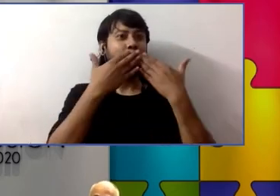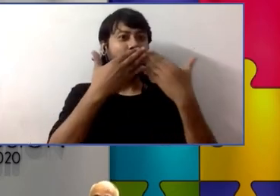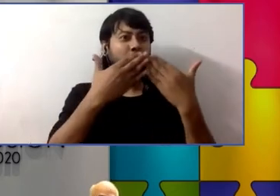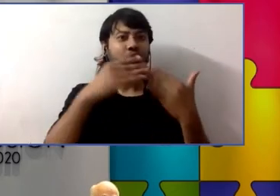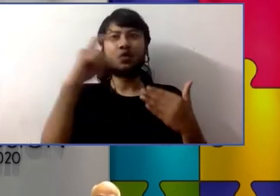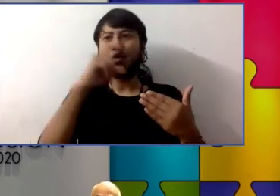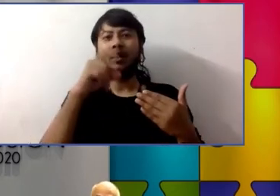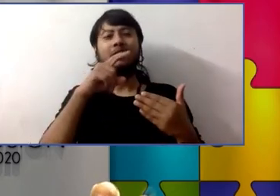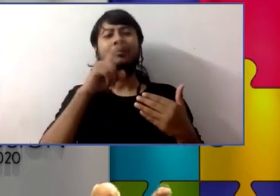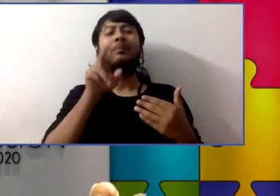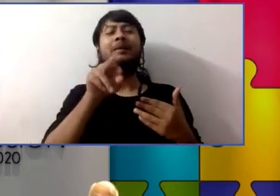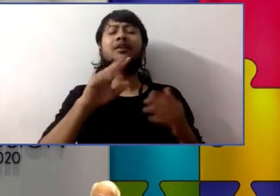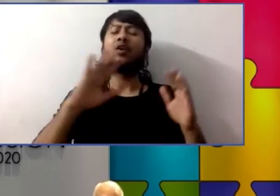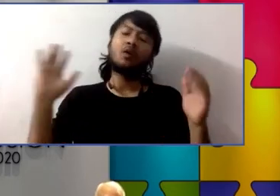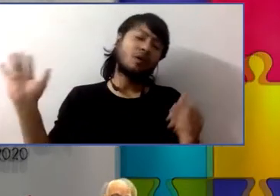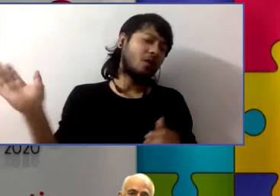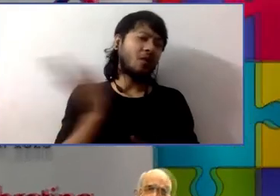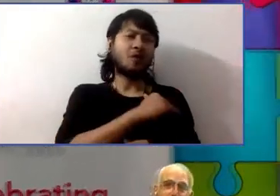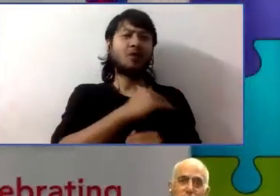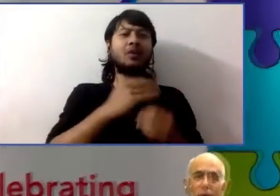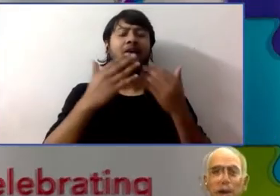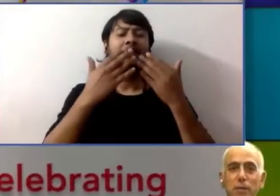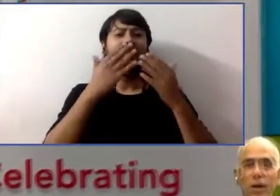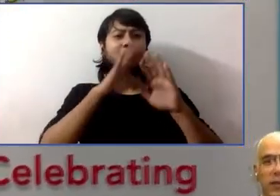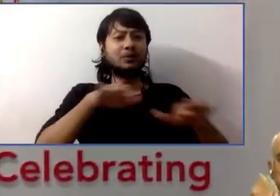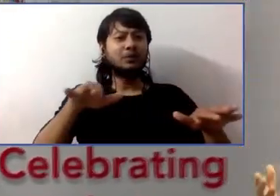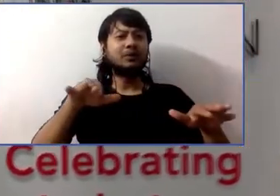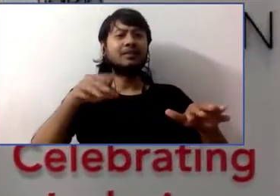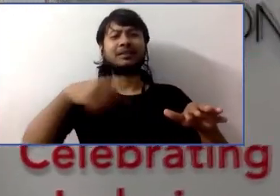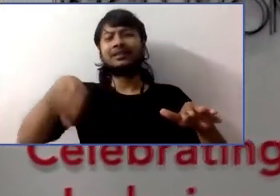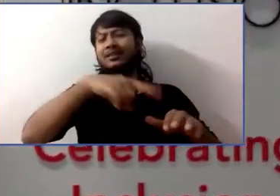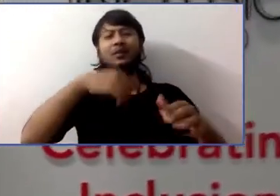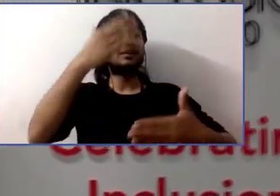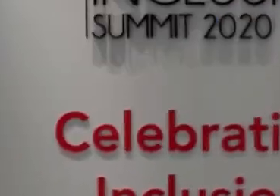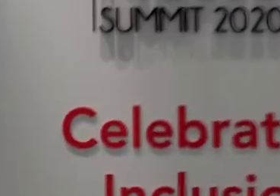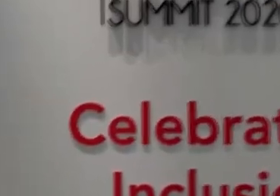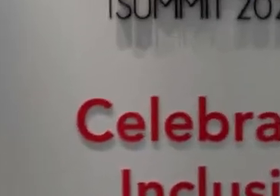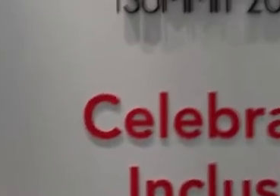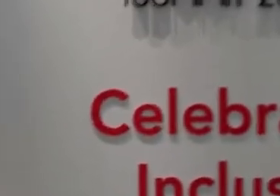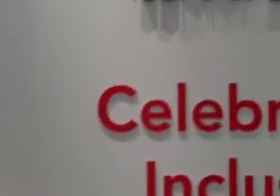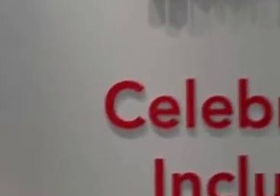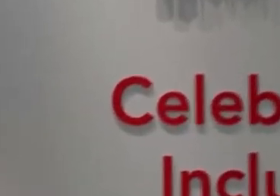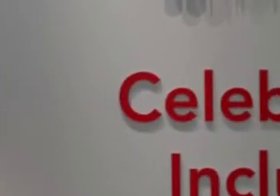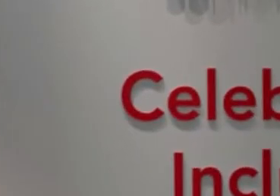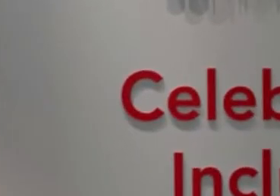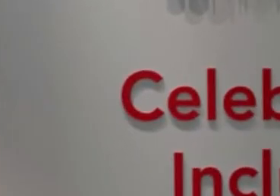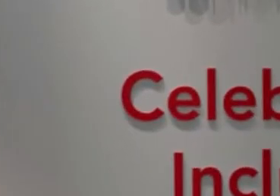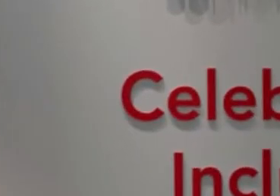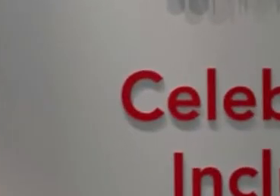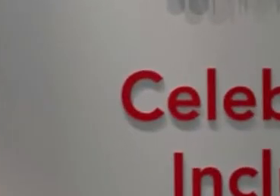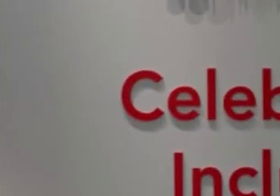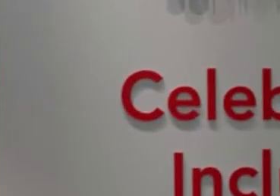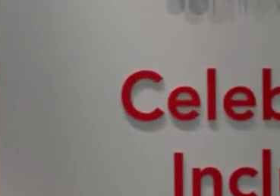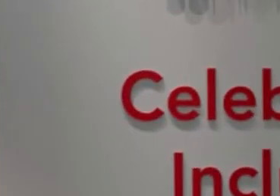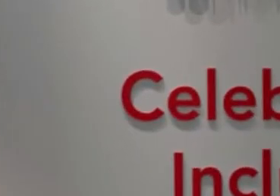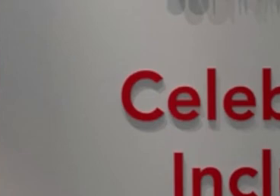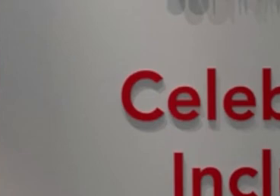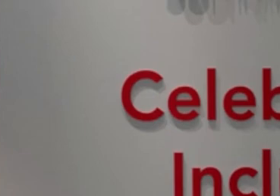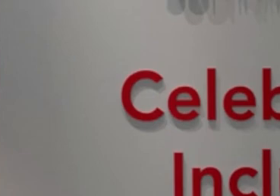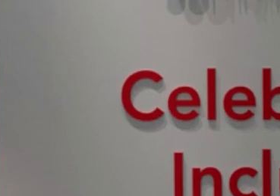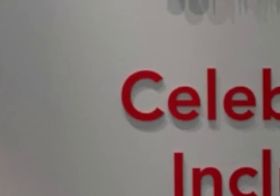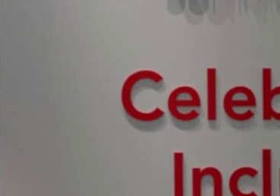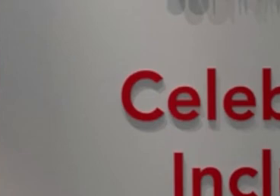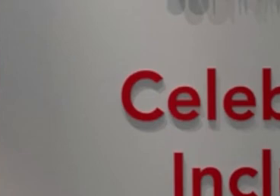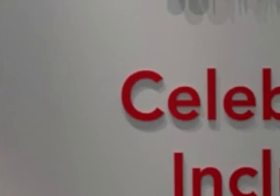kids with and without disabilities and i'll just share briefly a great study by a researcher at vanderbilt university eric carter